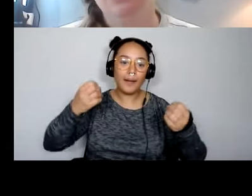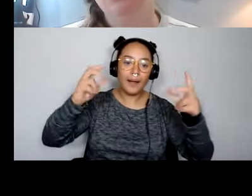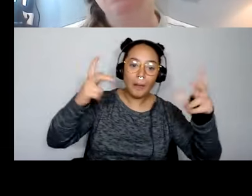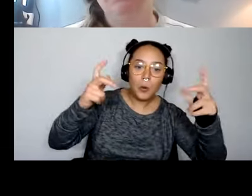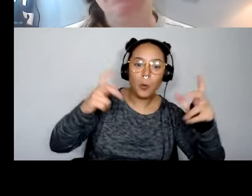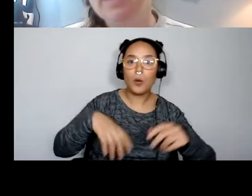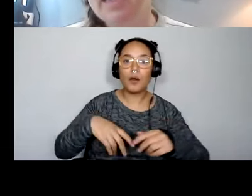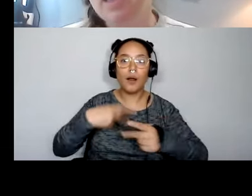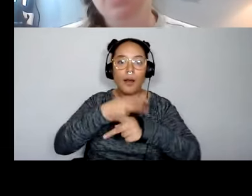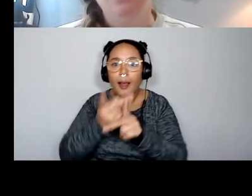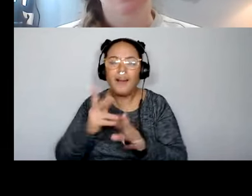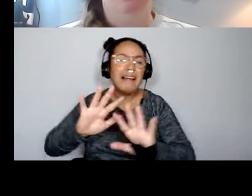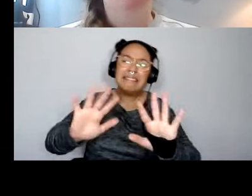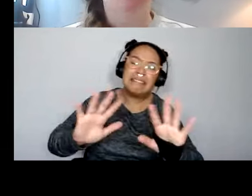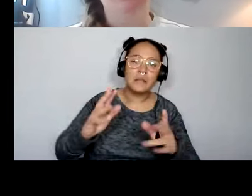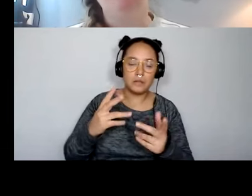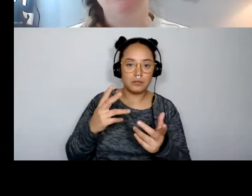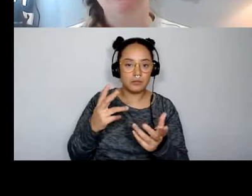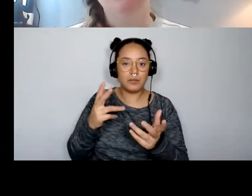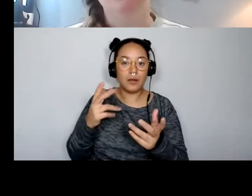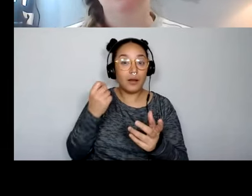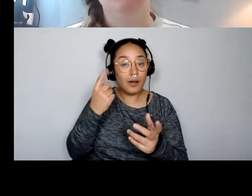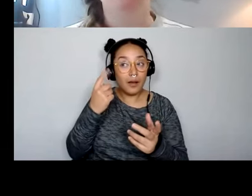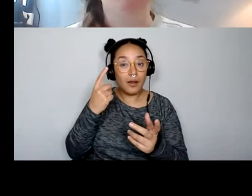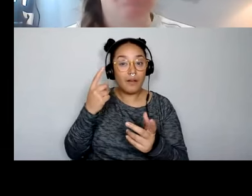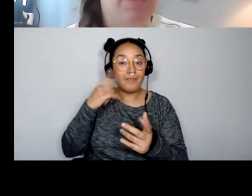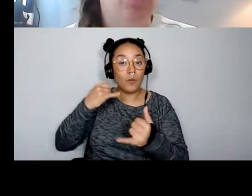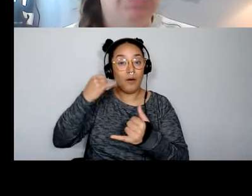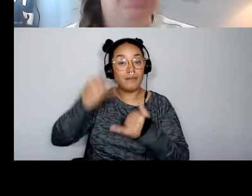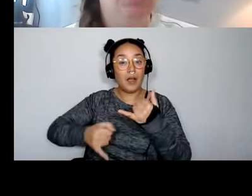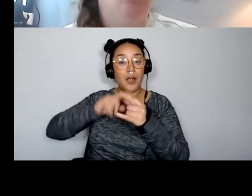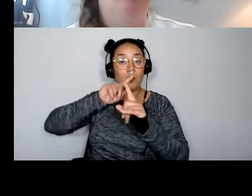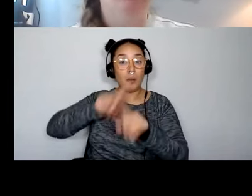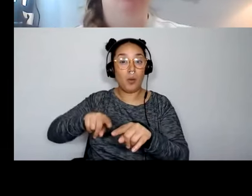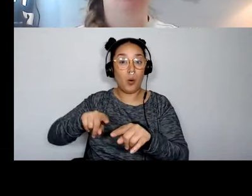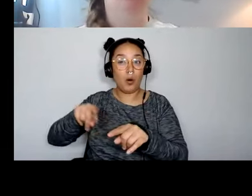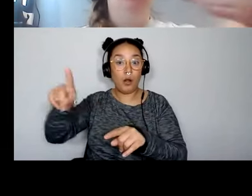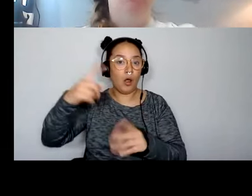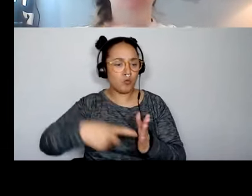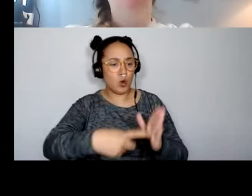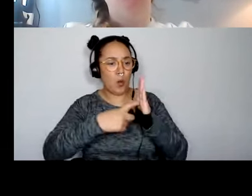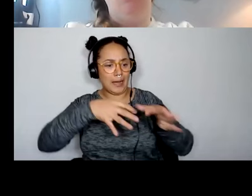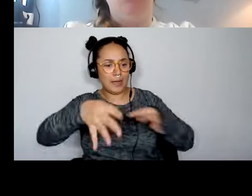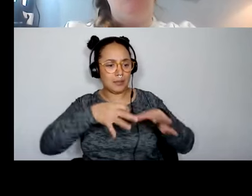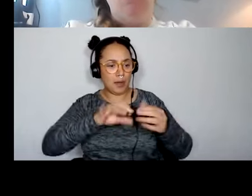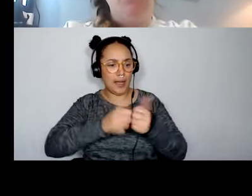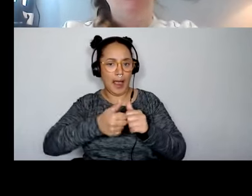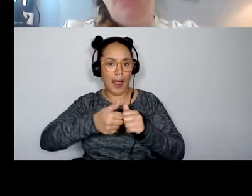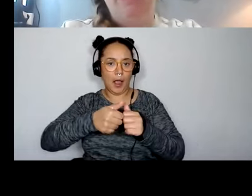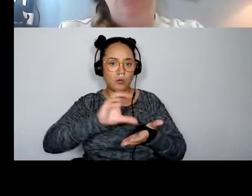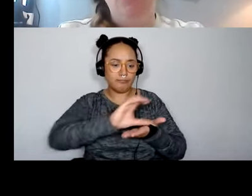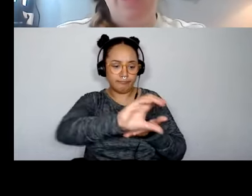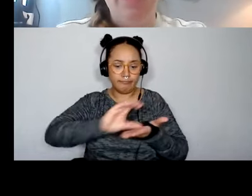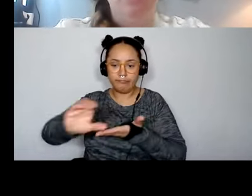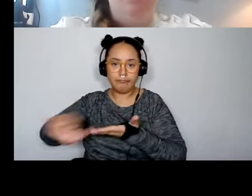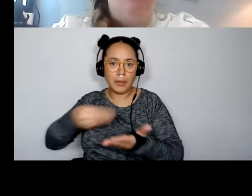to be asked how you spent the funding. So if there is equipment that you need in order to move your project forward,